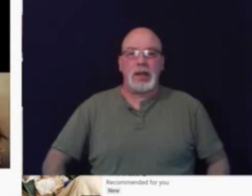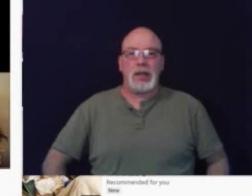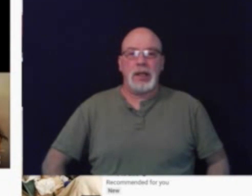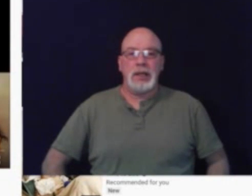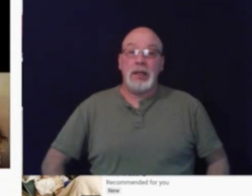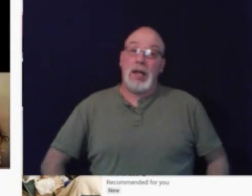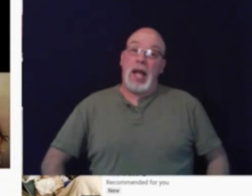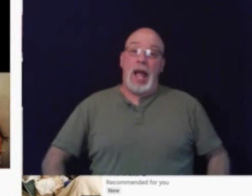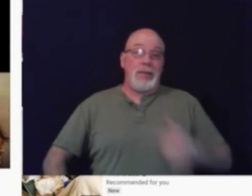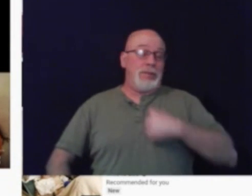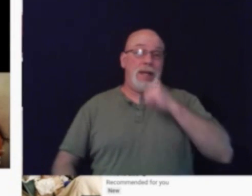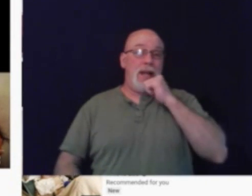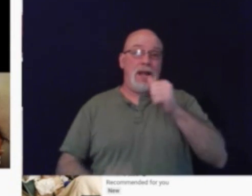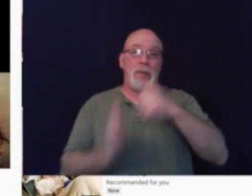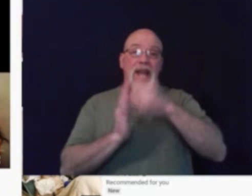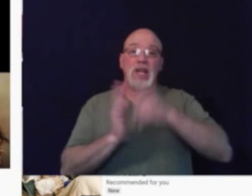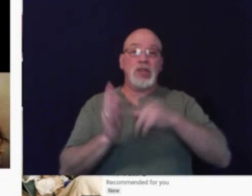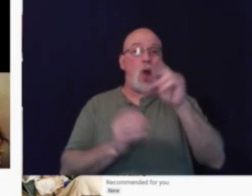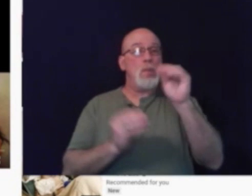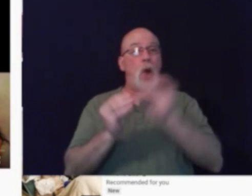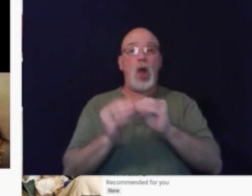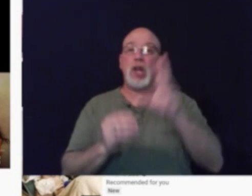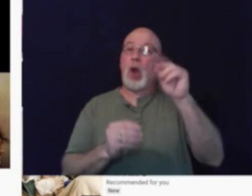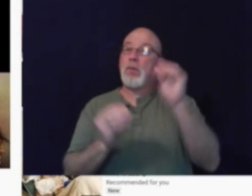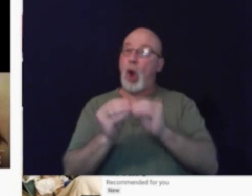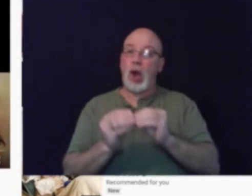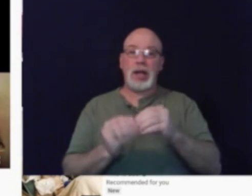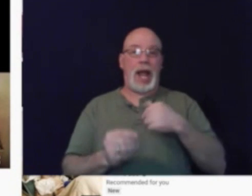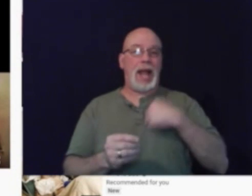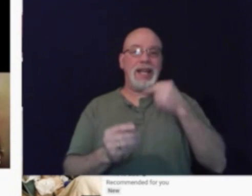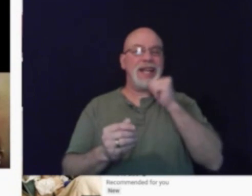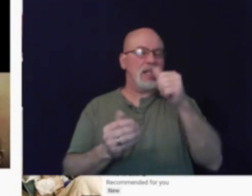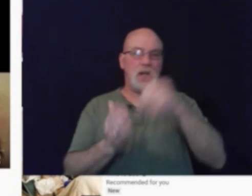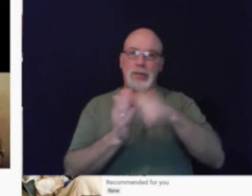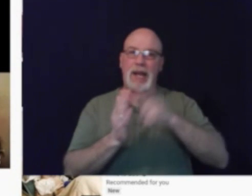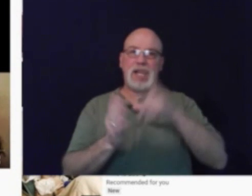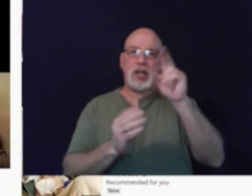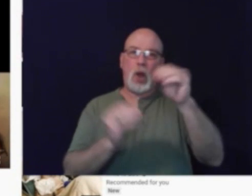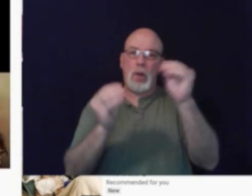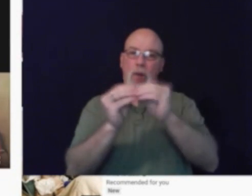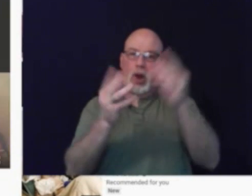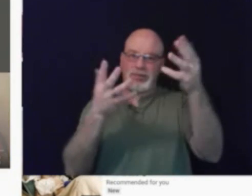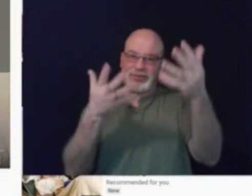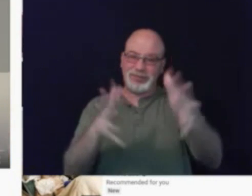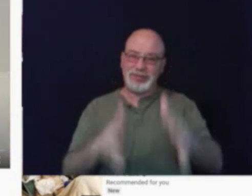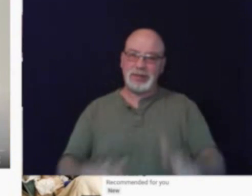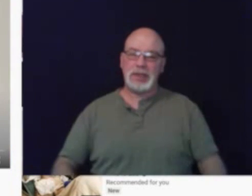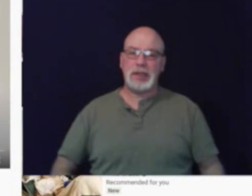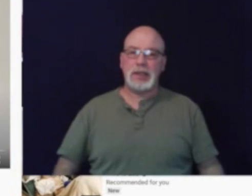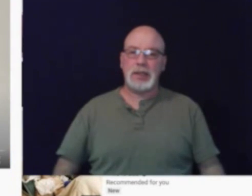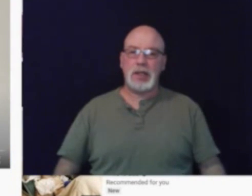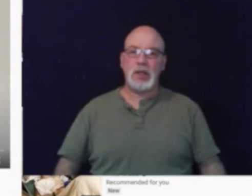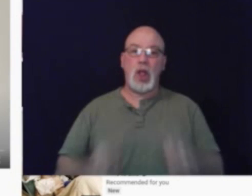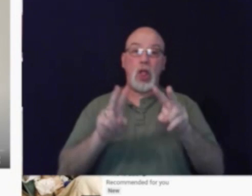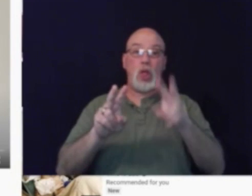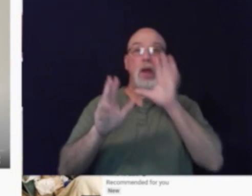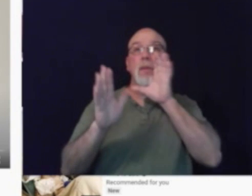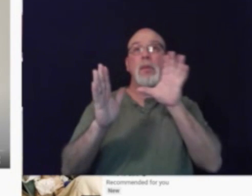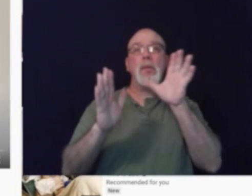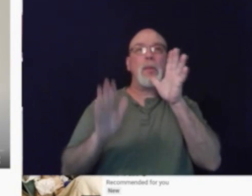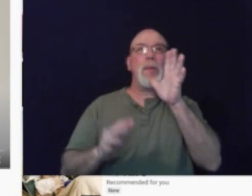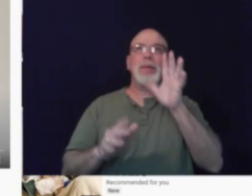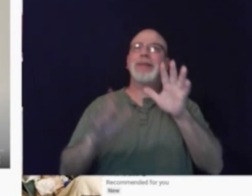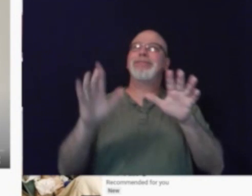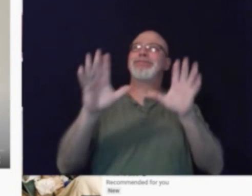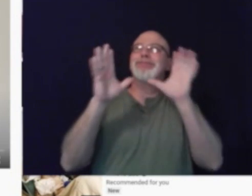I ain't gonna paint no more, no more. I ain't gonna paint no more. Look at mama putting the